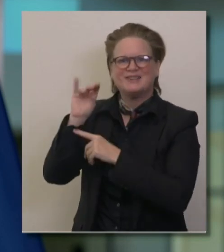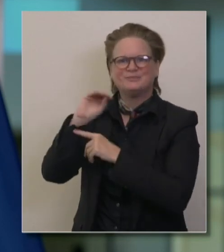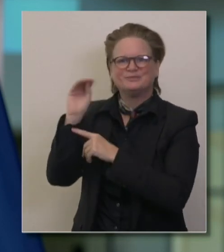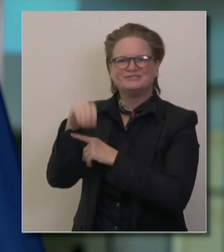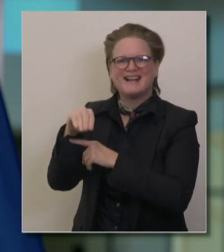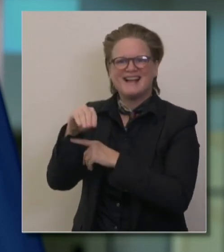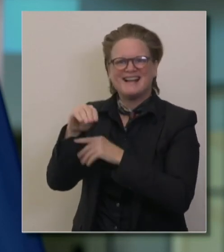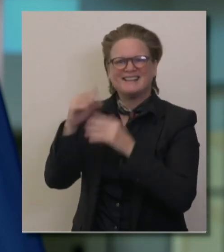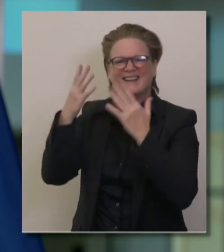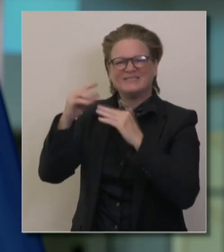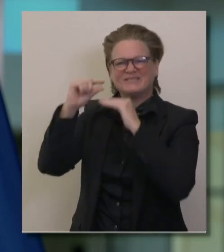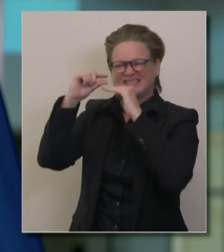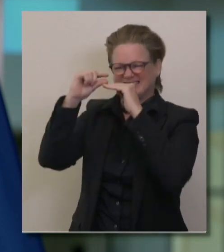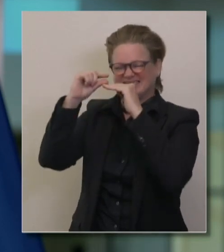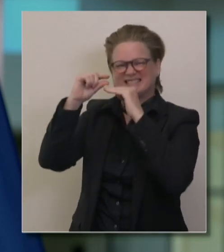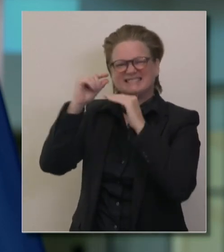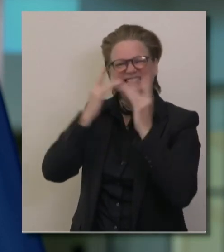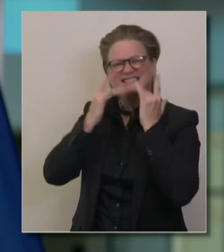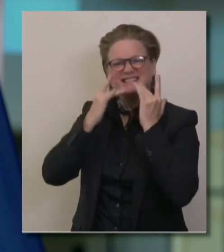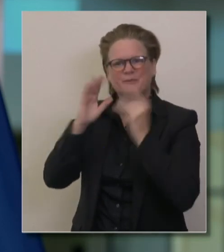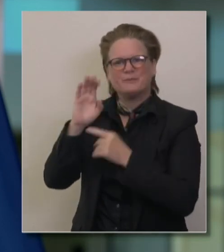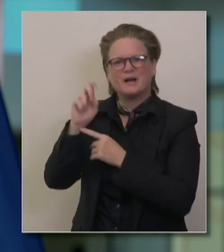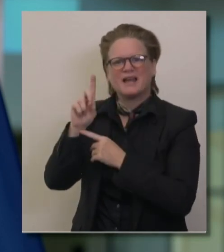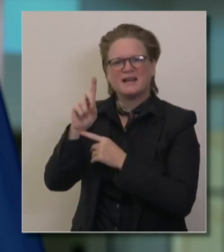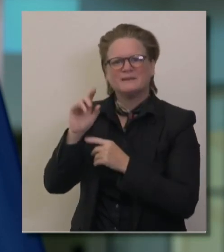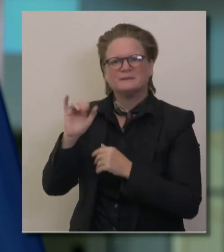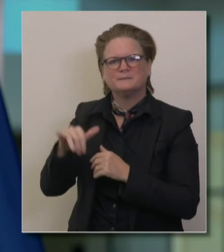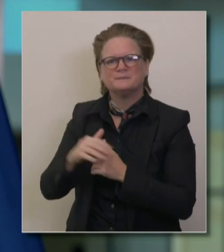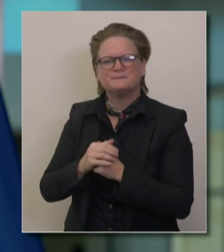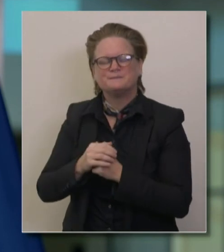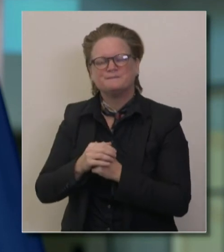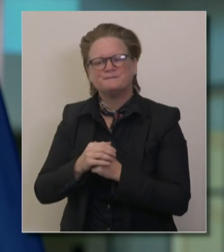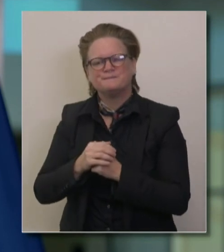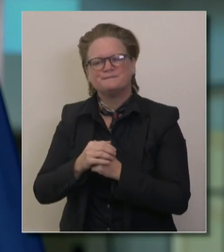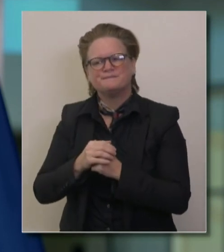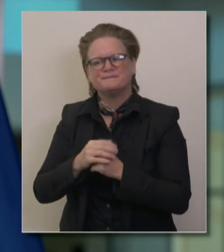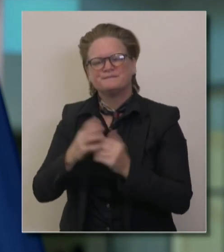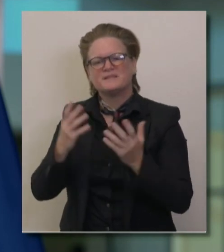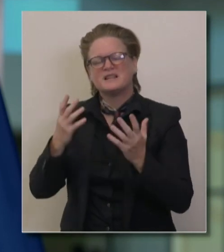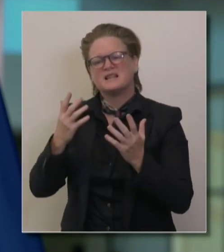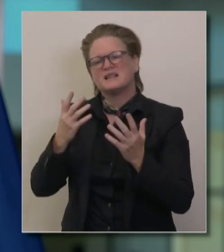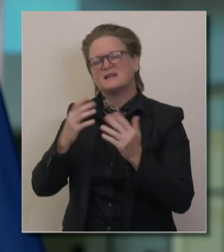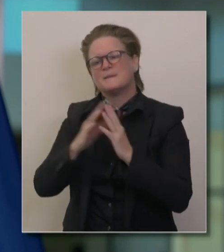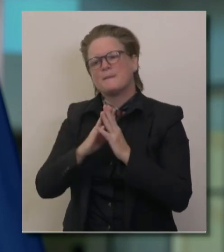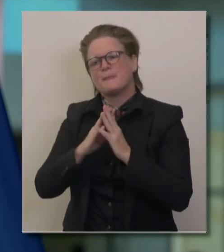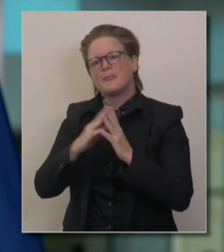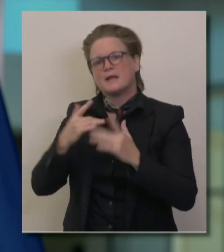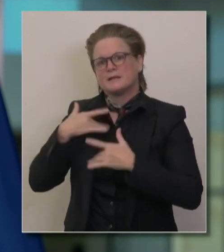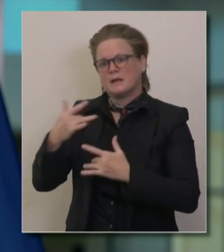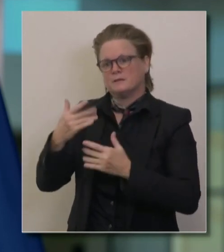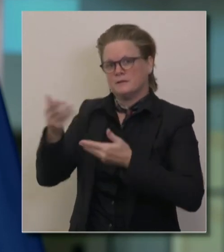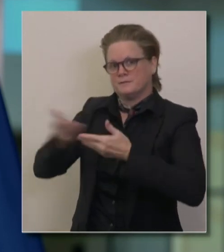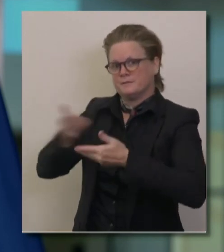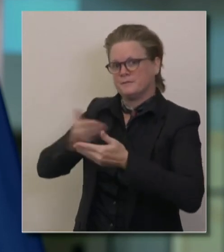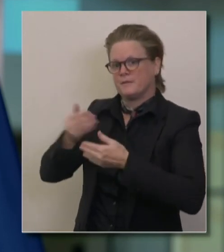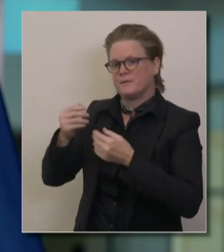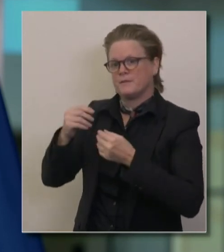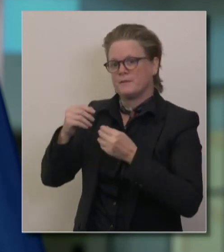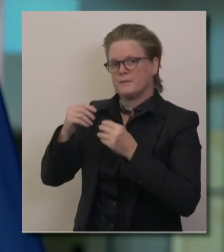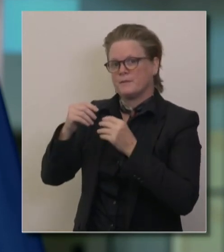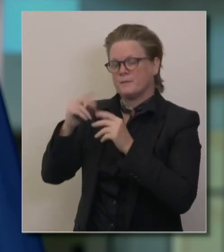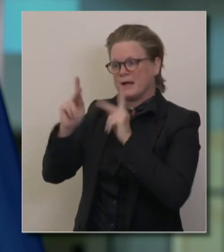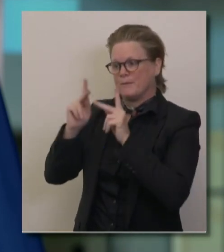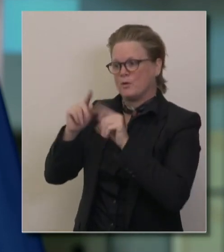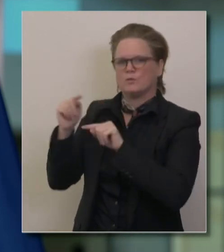control demand for ICU beds, increasing their staffing as much as they can, working to cut down demand by